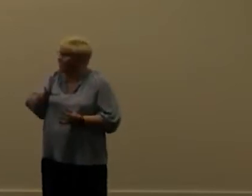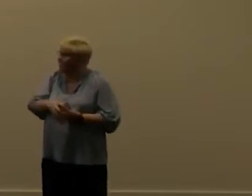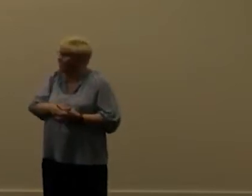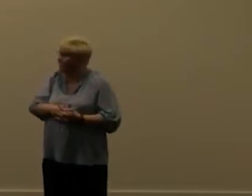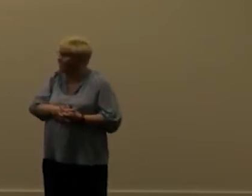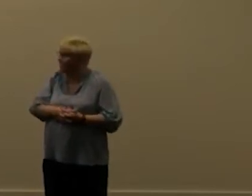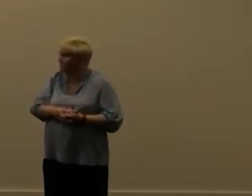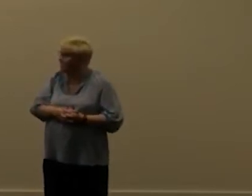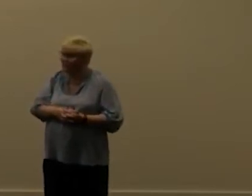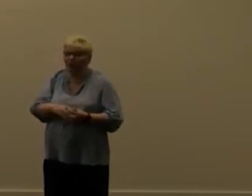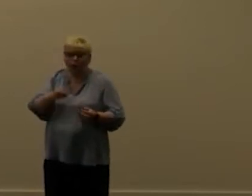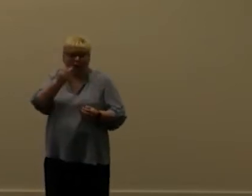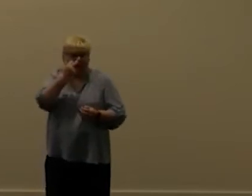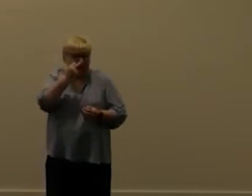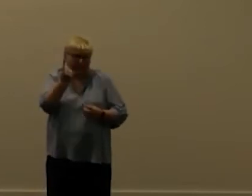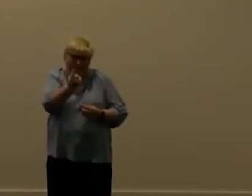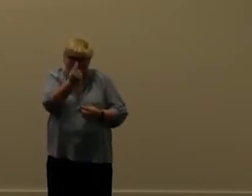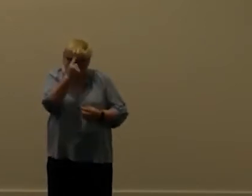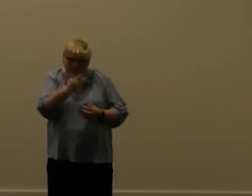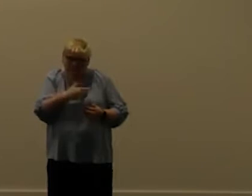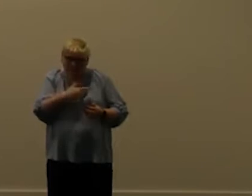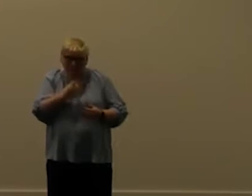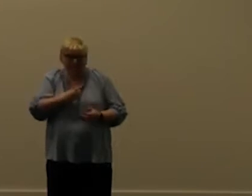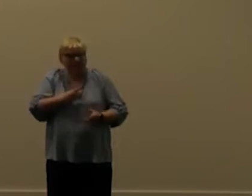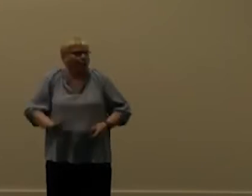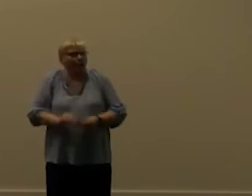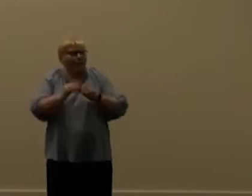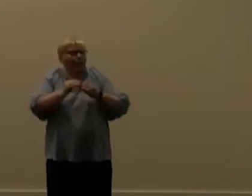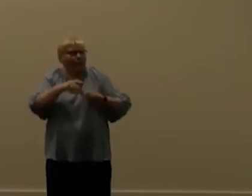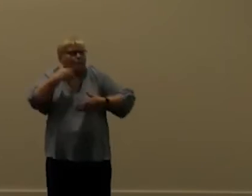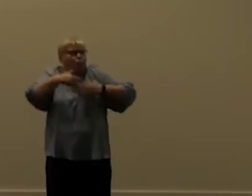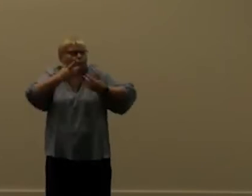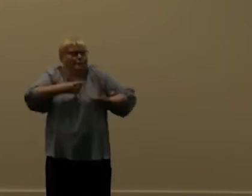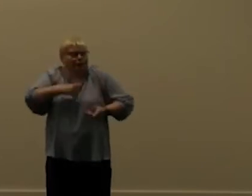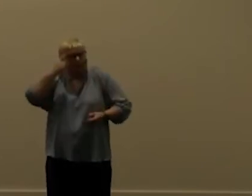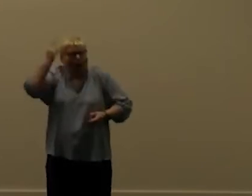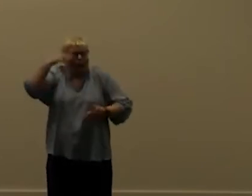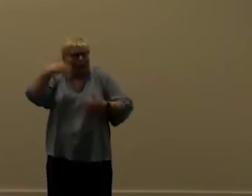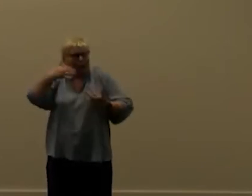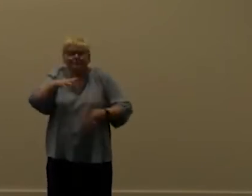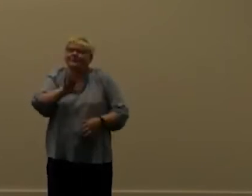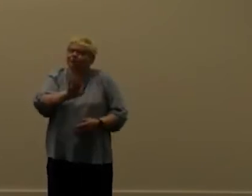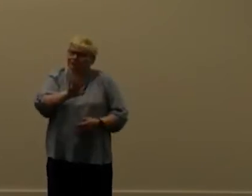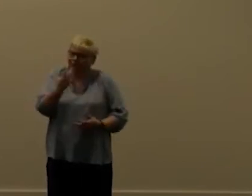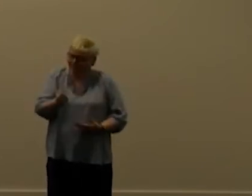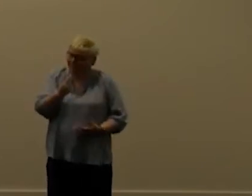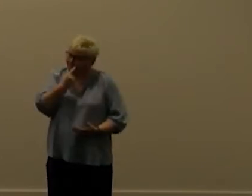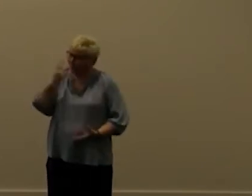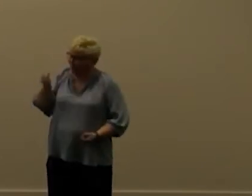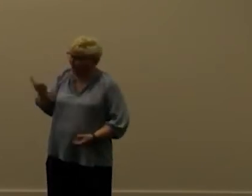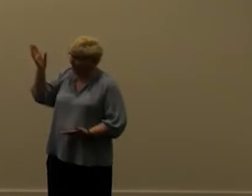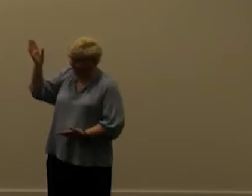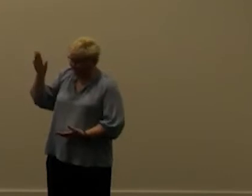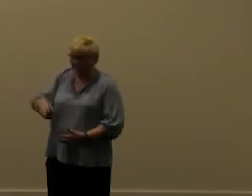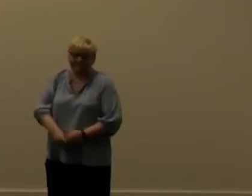so in case somebody thought i was just making stories here yeah it's it's possible you know so i love stories um